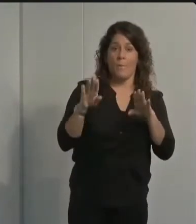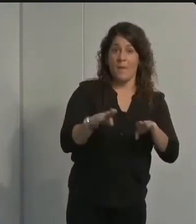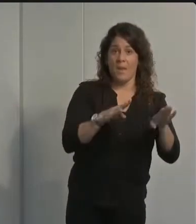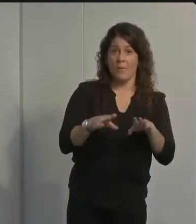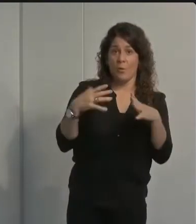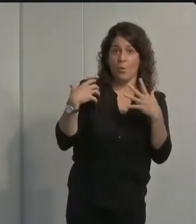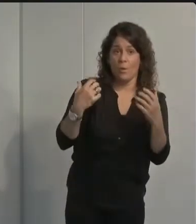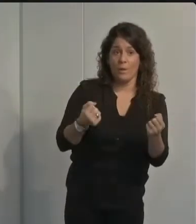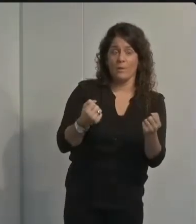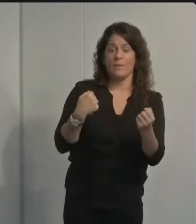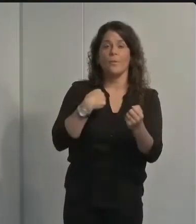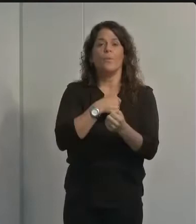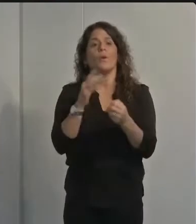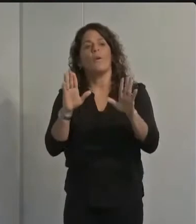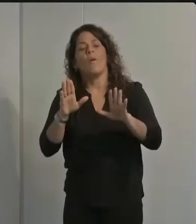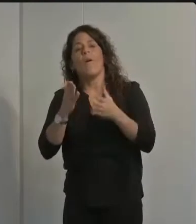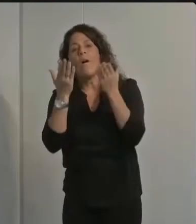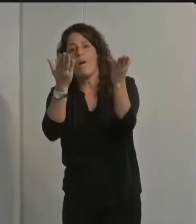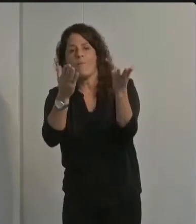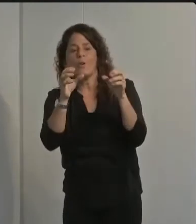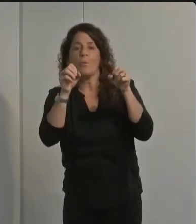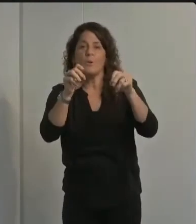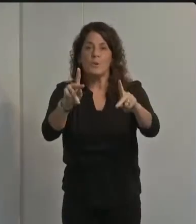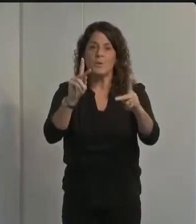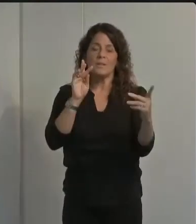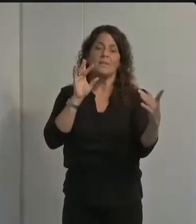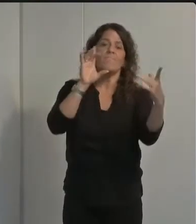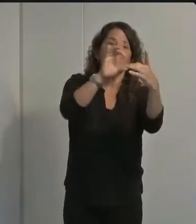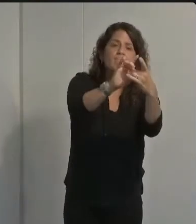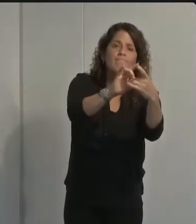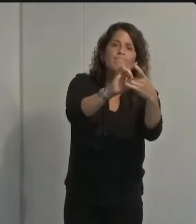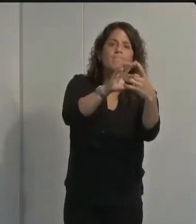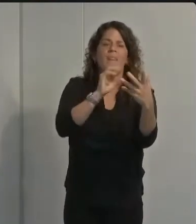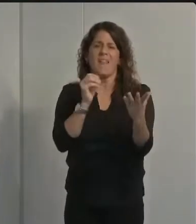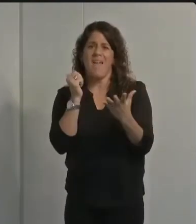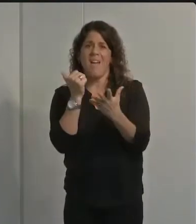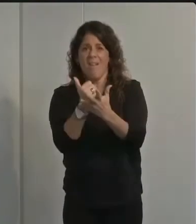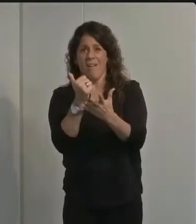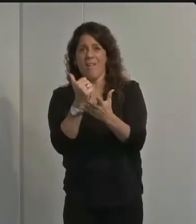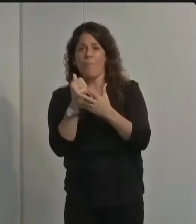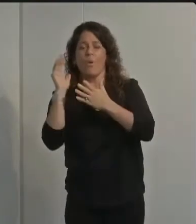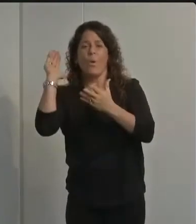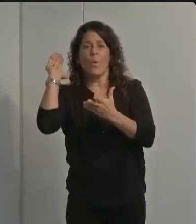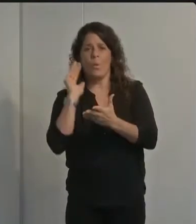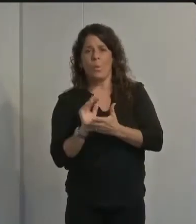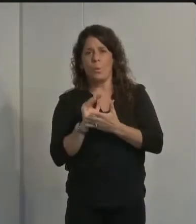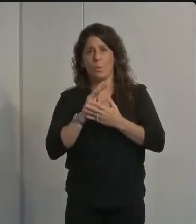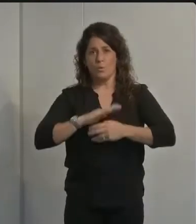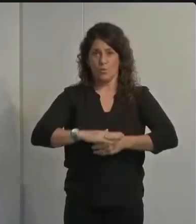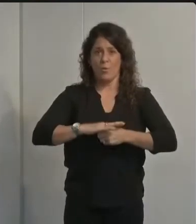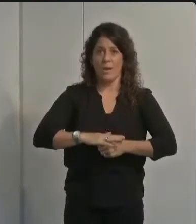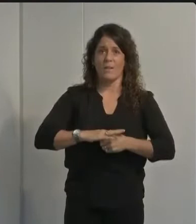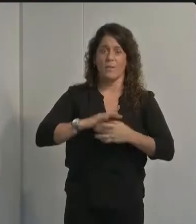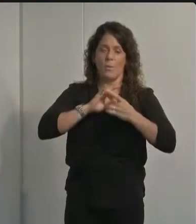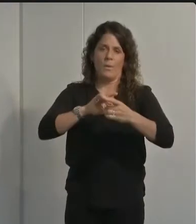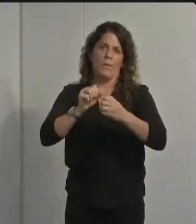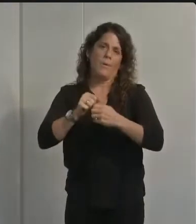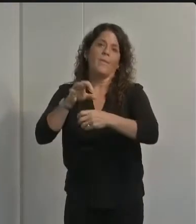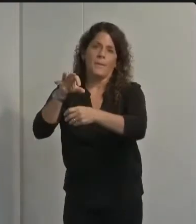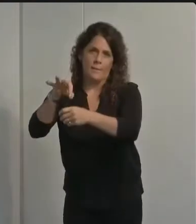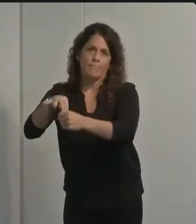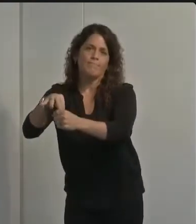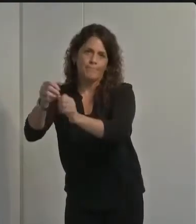team are offering some opportunities to connect and help to combat some of the stress surrounding this time of the election